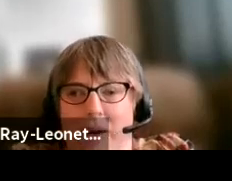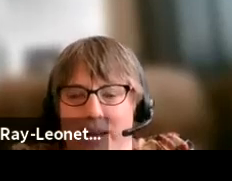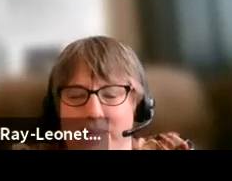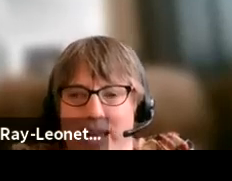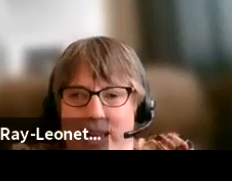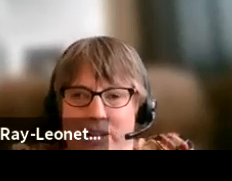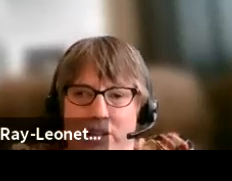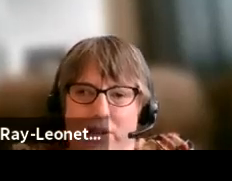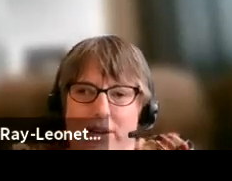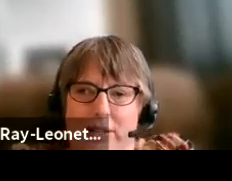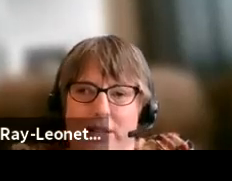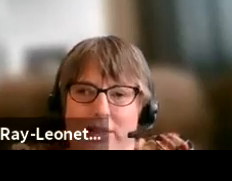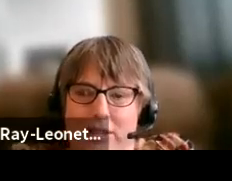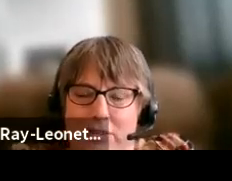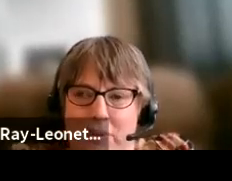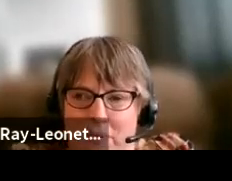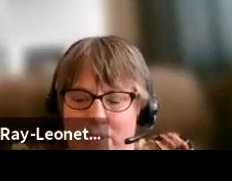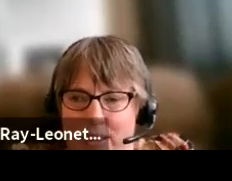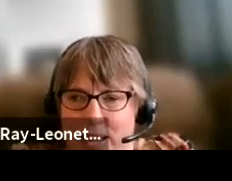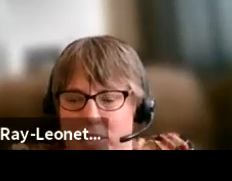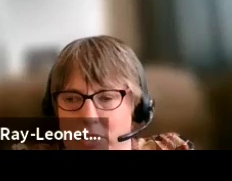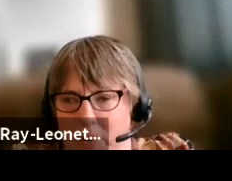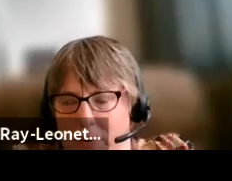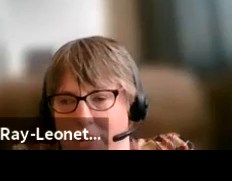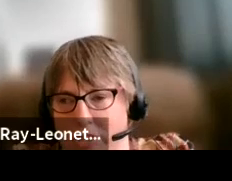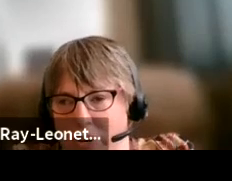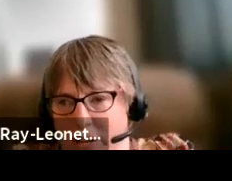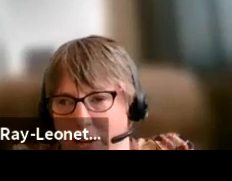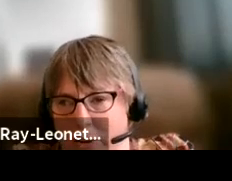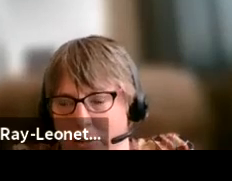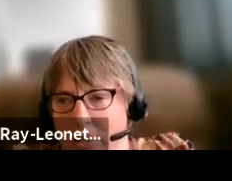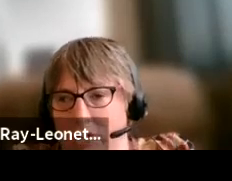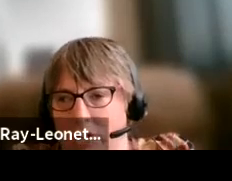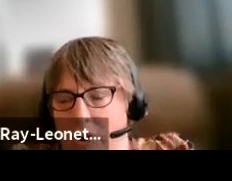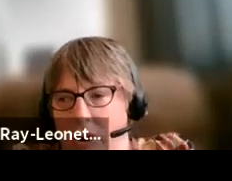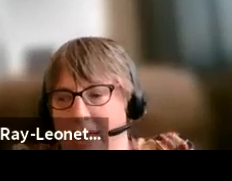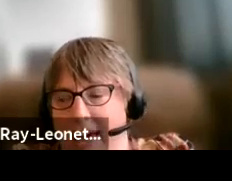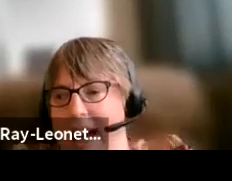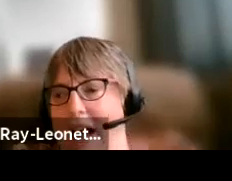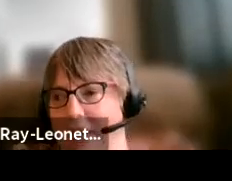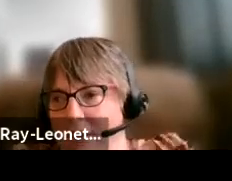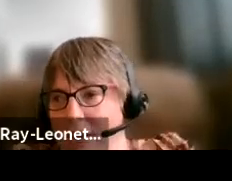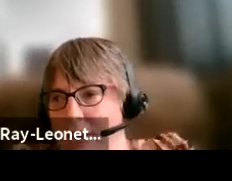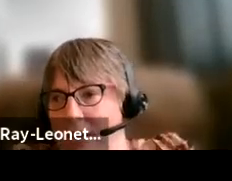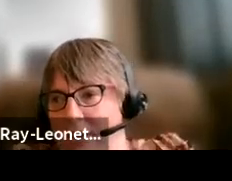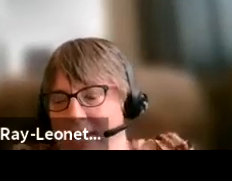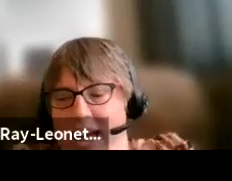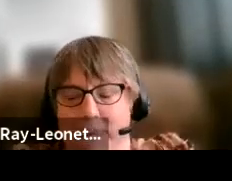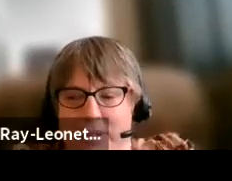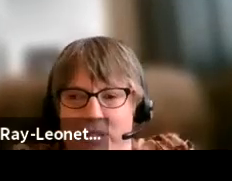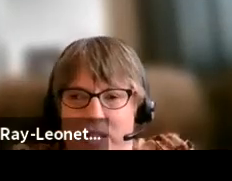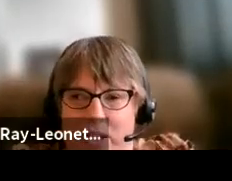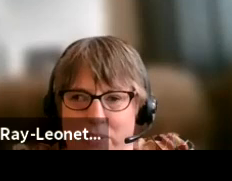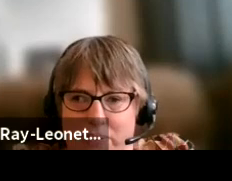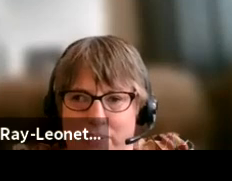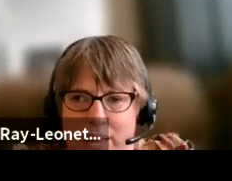What I'm saying to you is that this rule is a tool that you can use to call that out. So if it